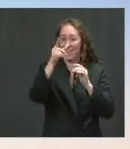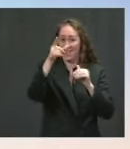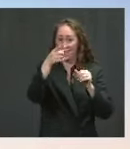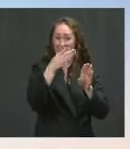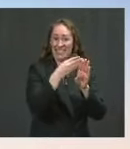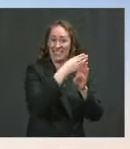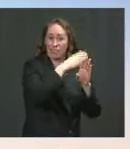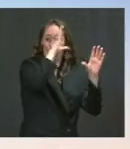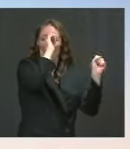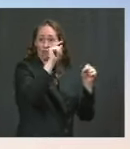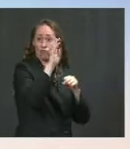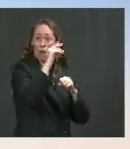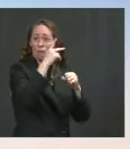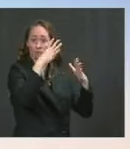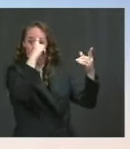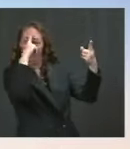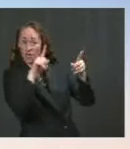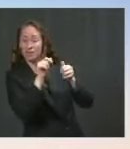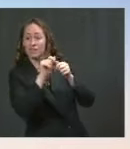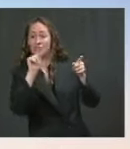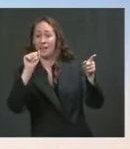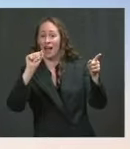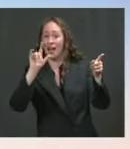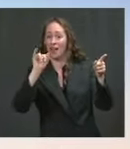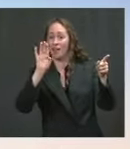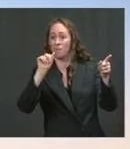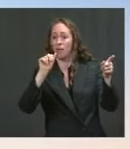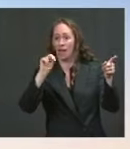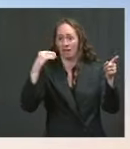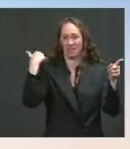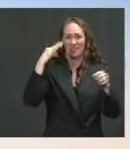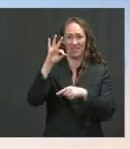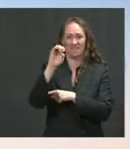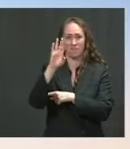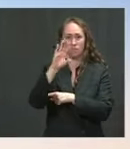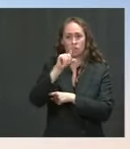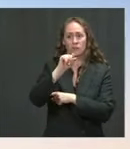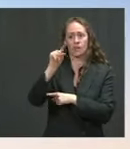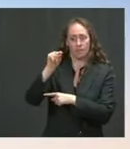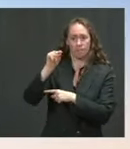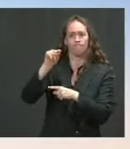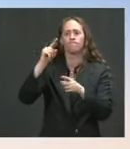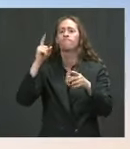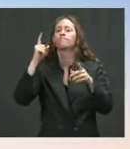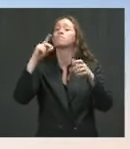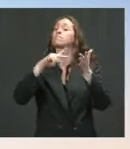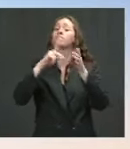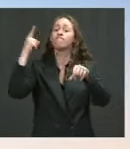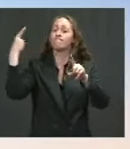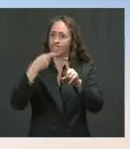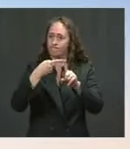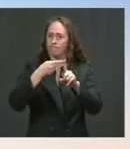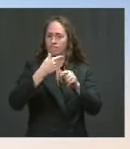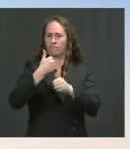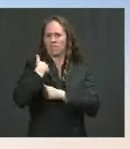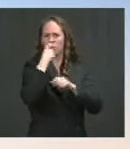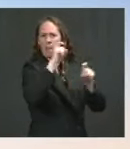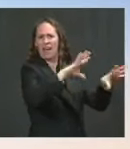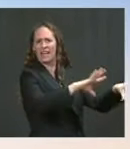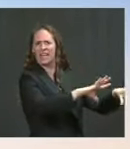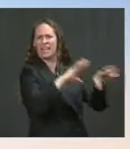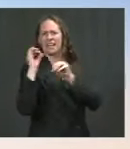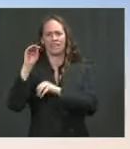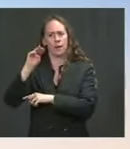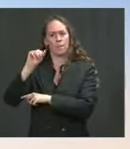February of 2020, which set a deadline, be out by May 1st, 2021. Walking away from that was not just kind of a cost-free